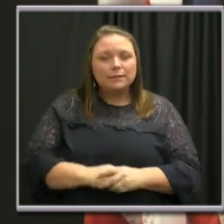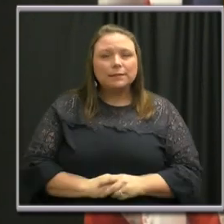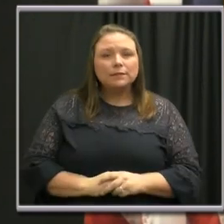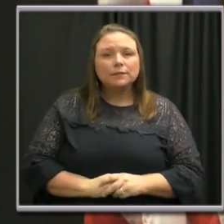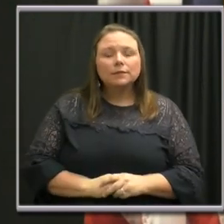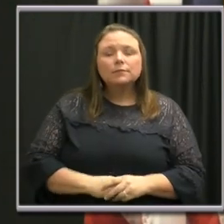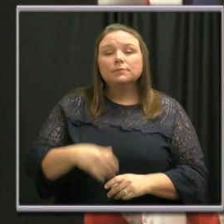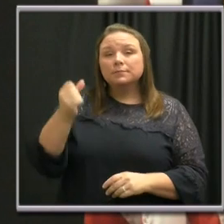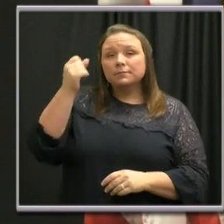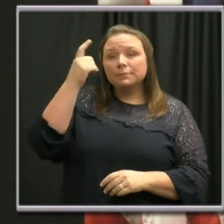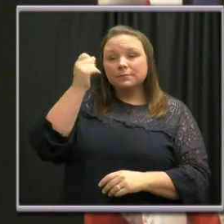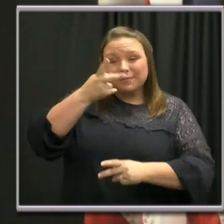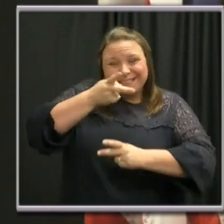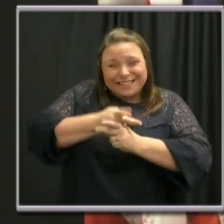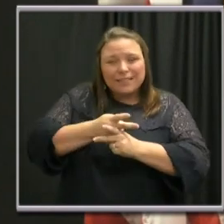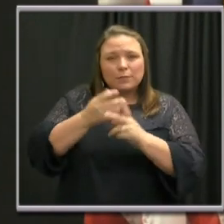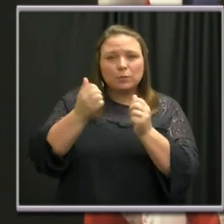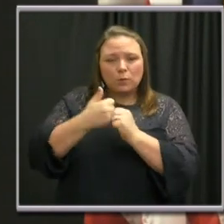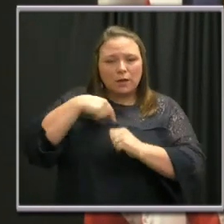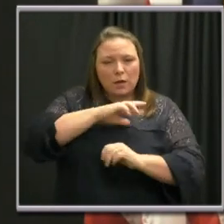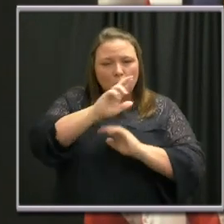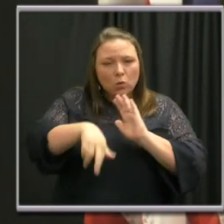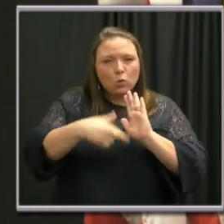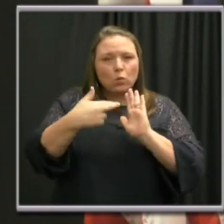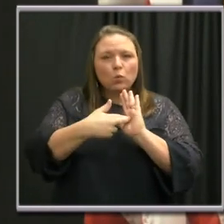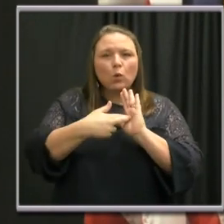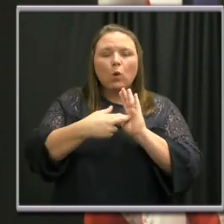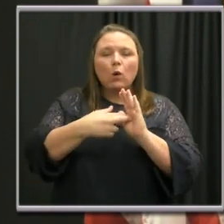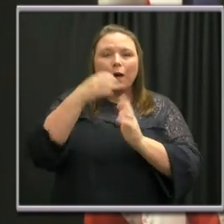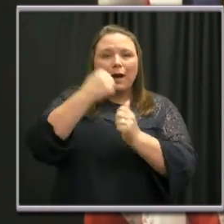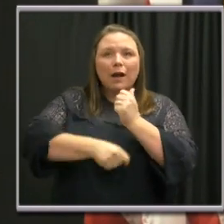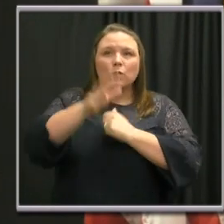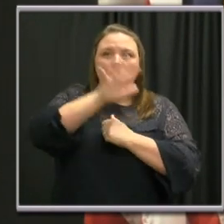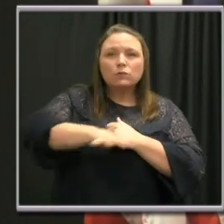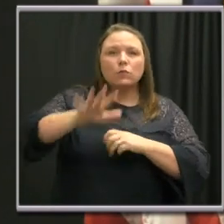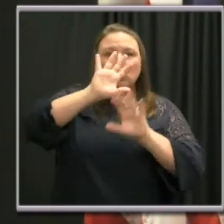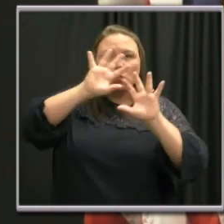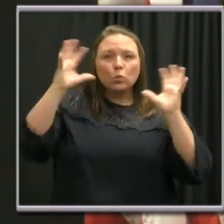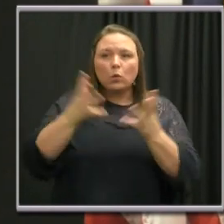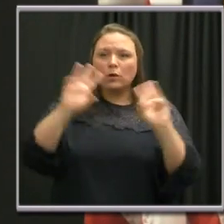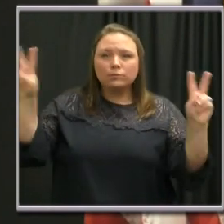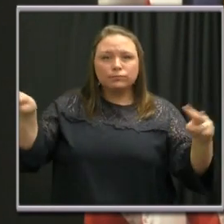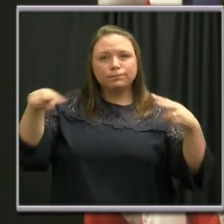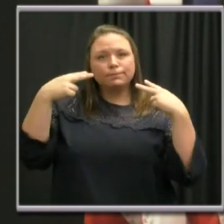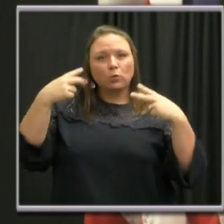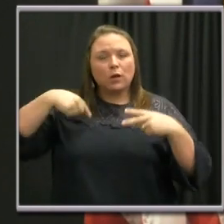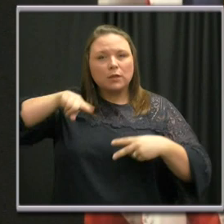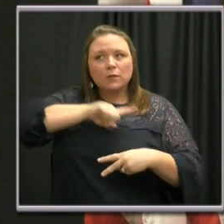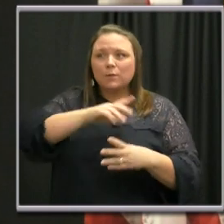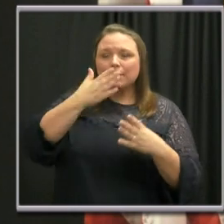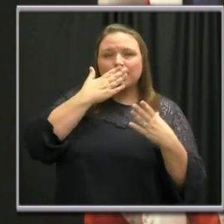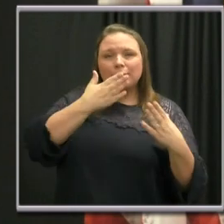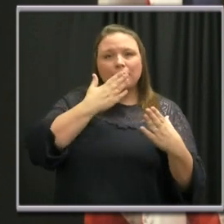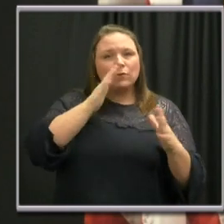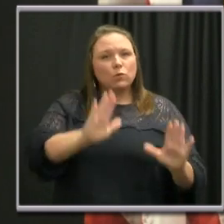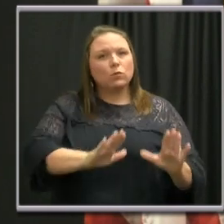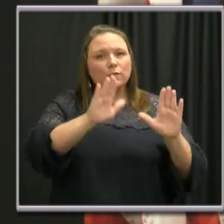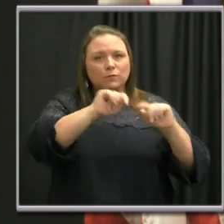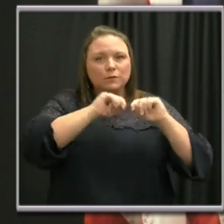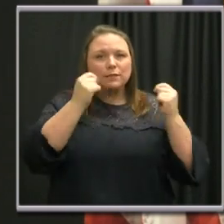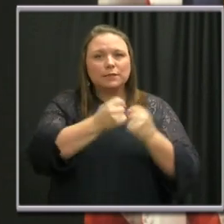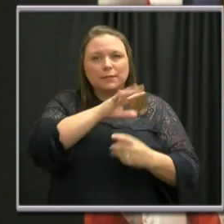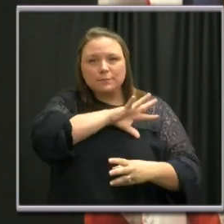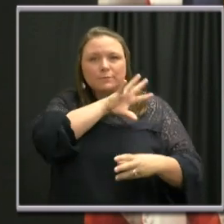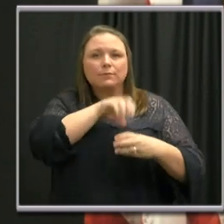Now, in keeping with Nashville's role as a global leader in the healthcare industry, we're grateful to have such an experienced team